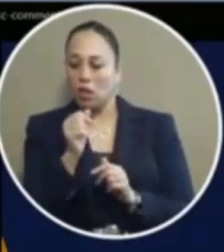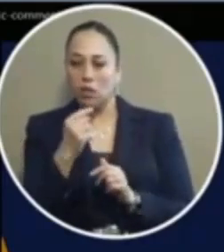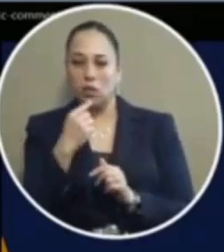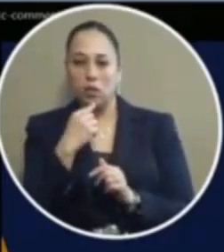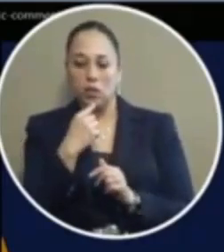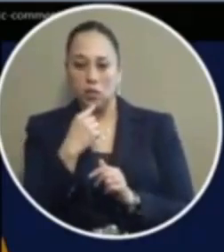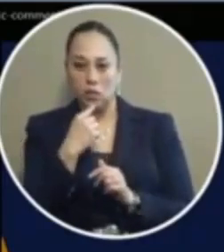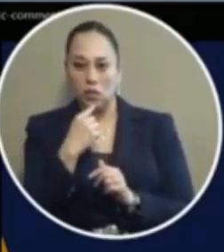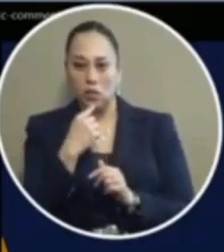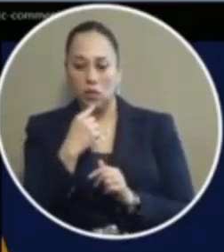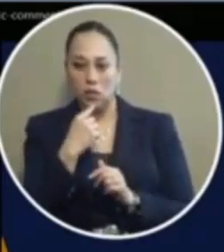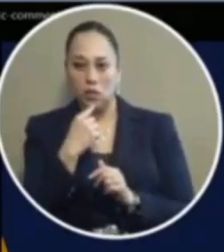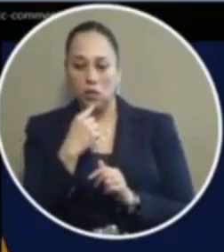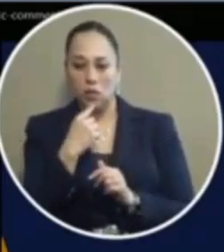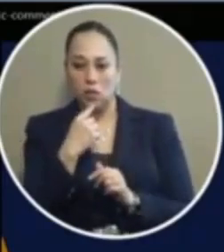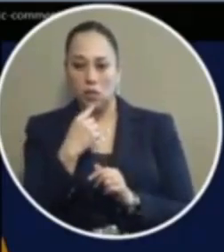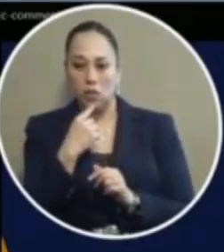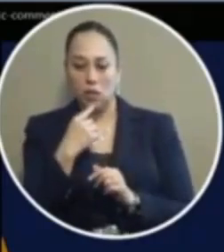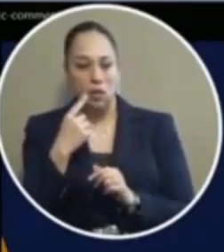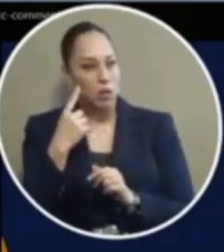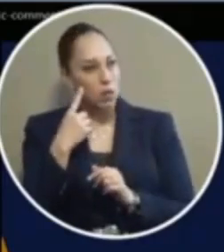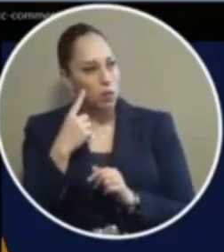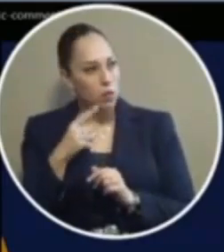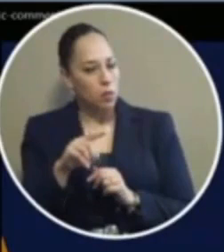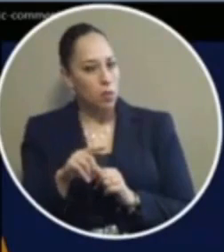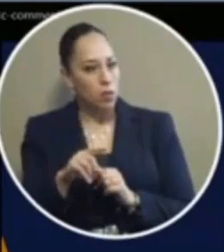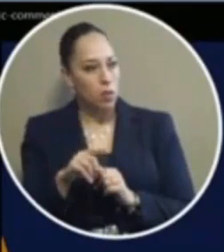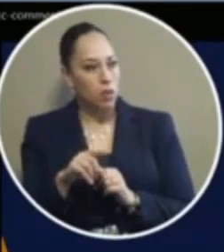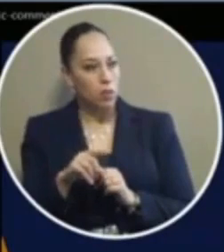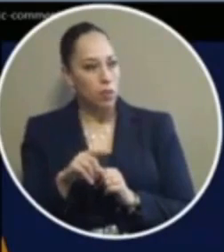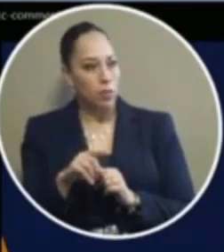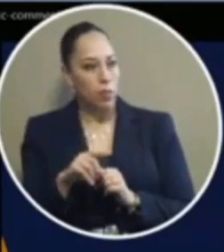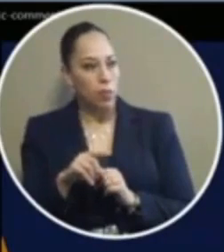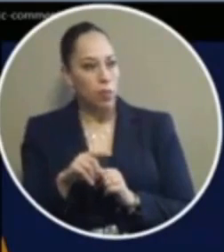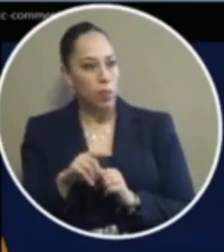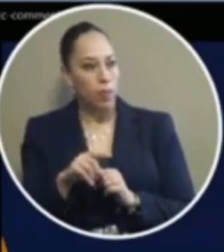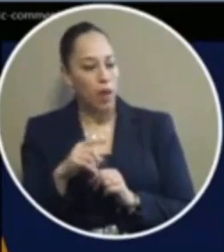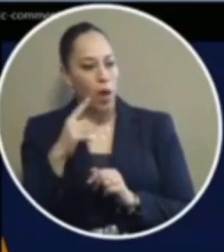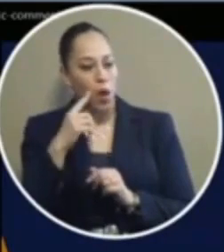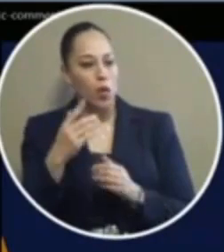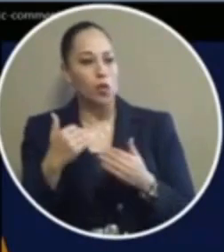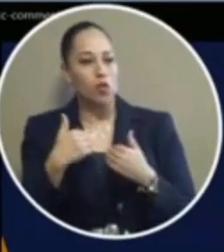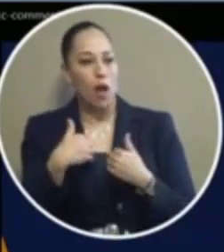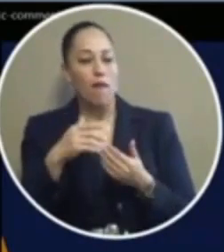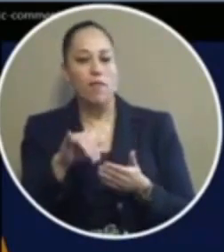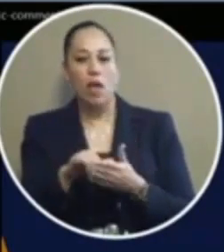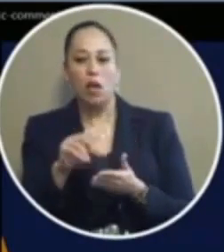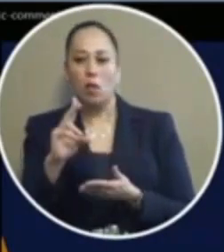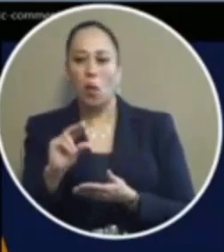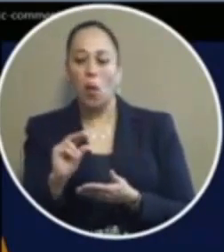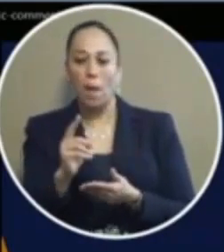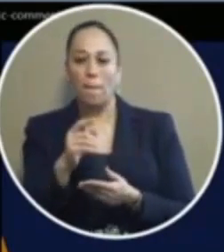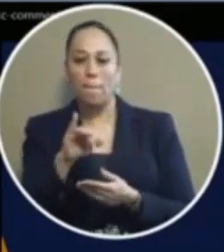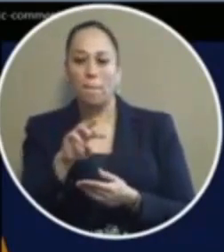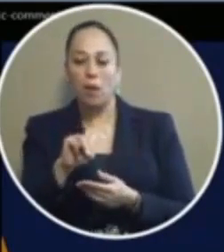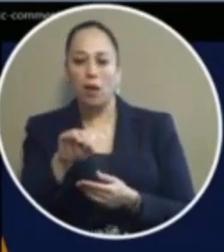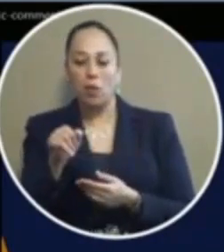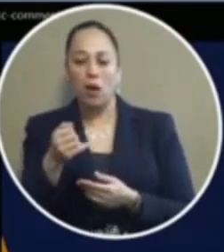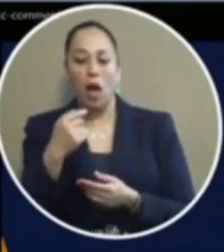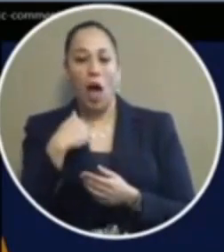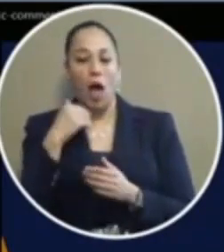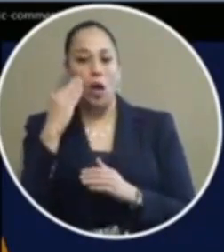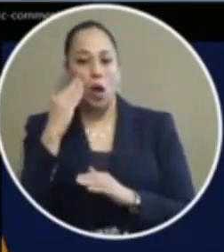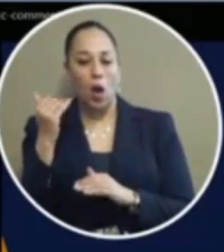the hours and money saved by booking and processing someone in our county jail for such simple possession i hope you would consider sight